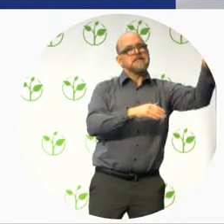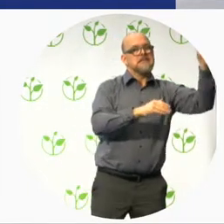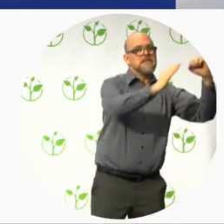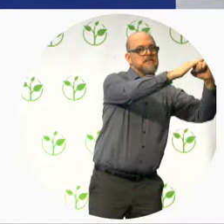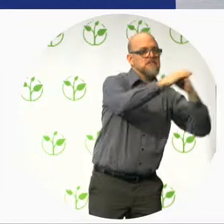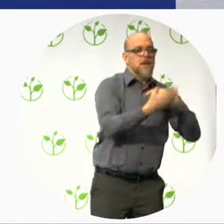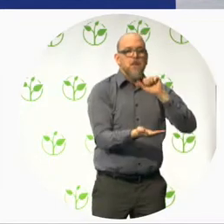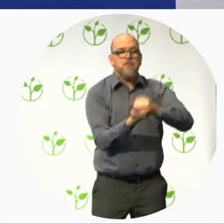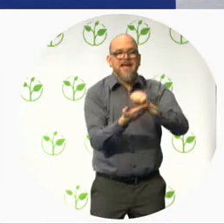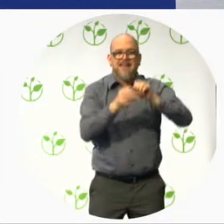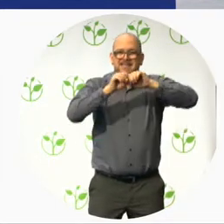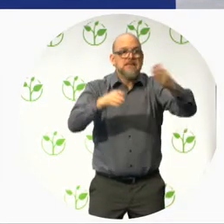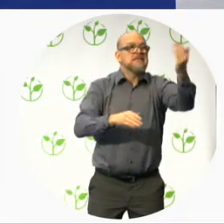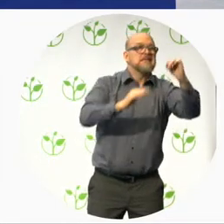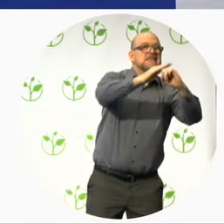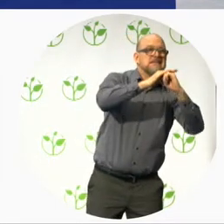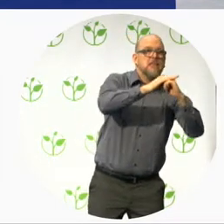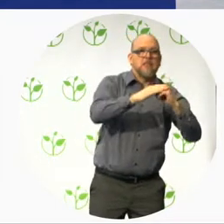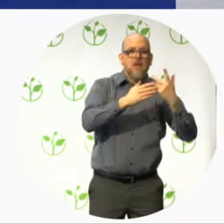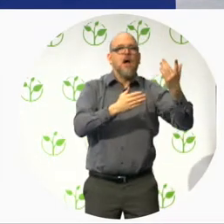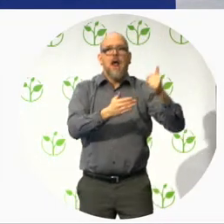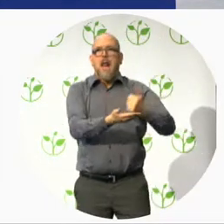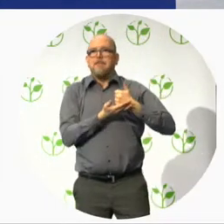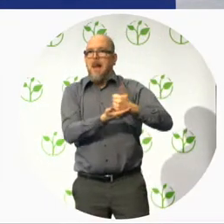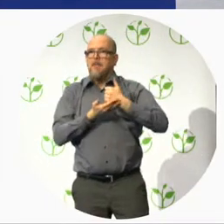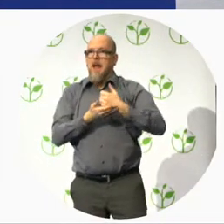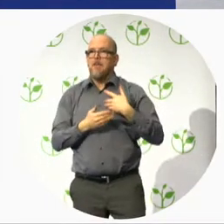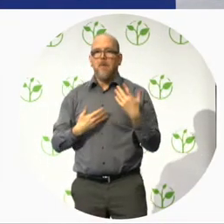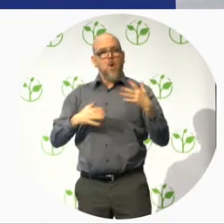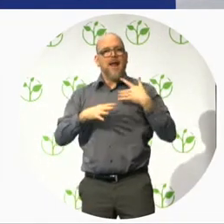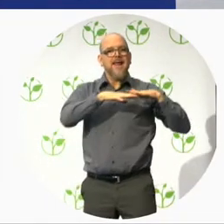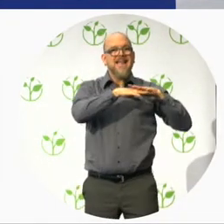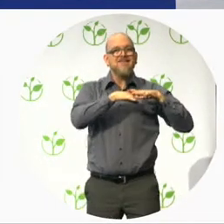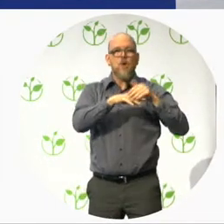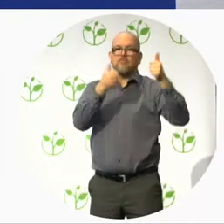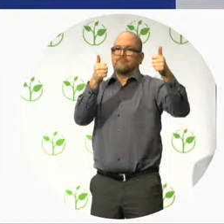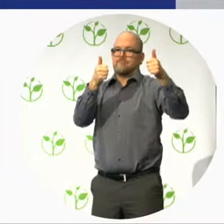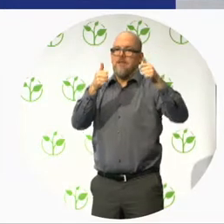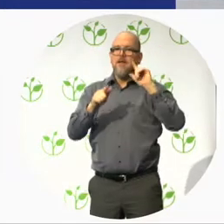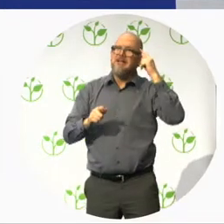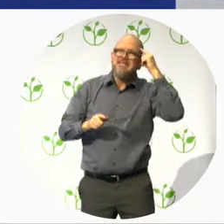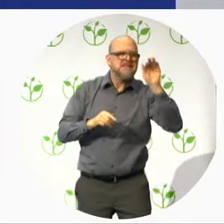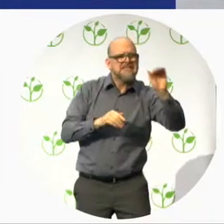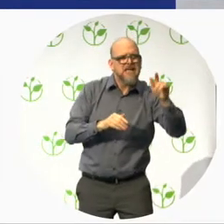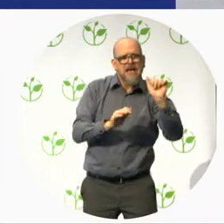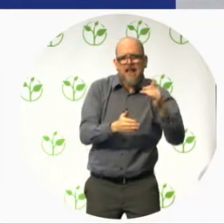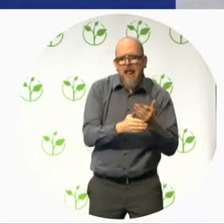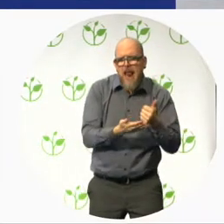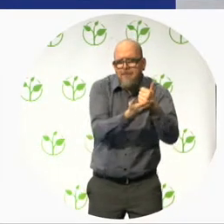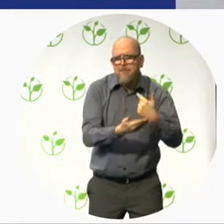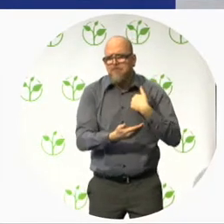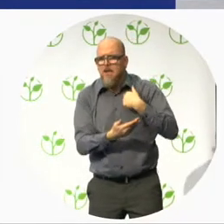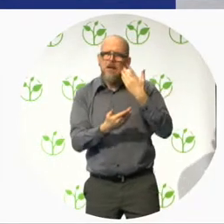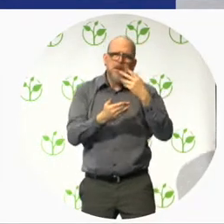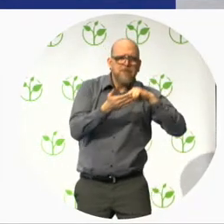Because when you ask them to do something correct, like identifying and eliminating